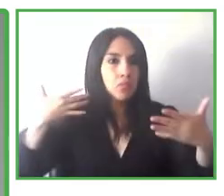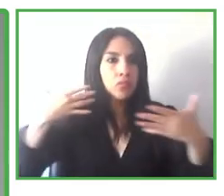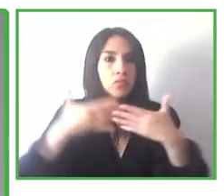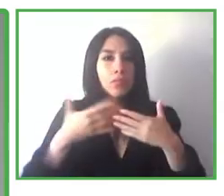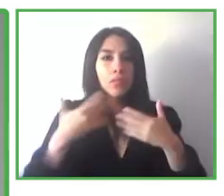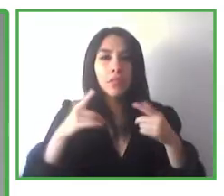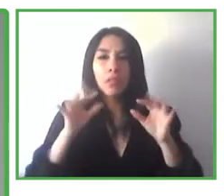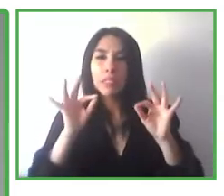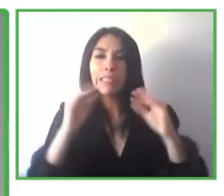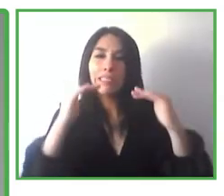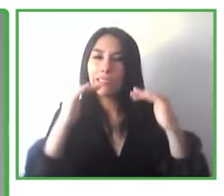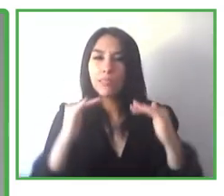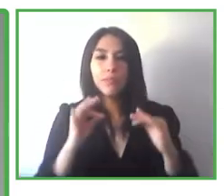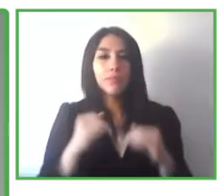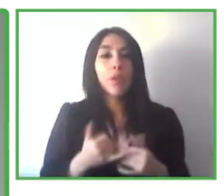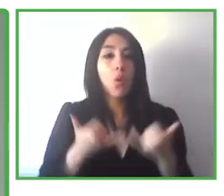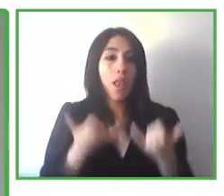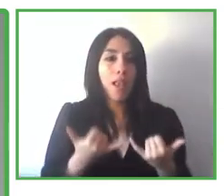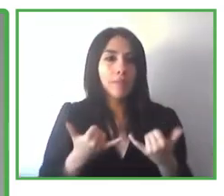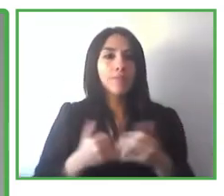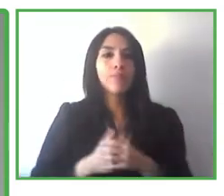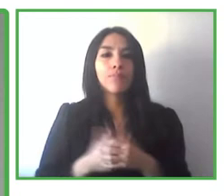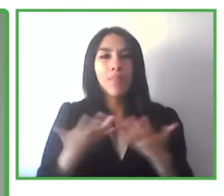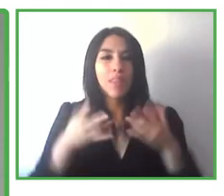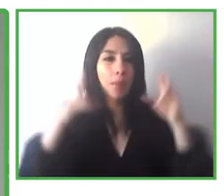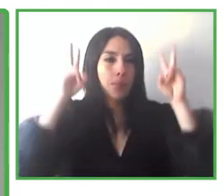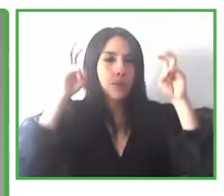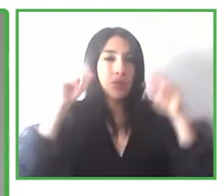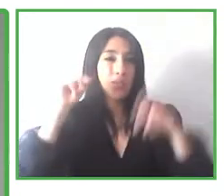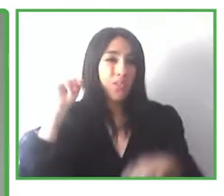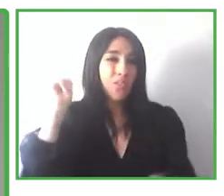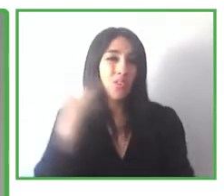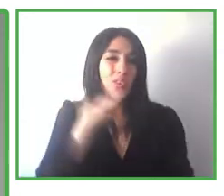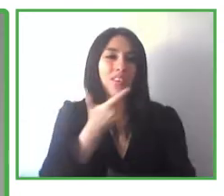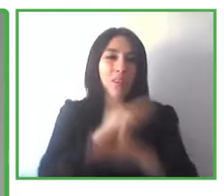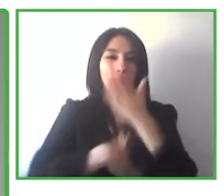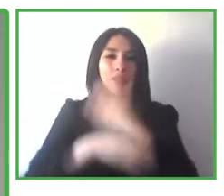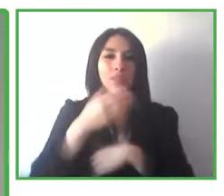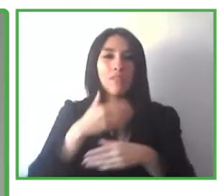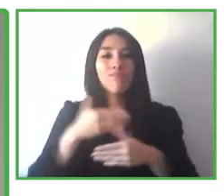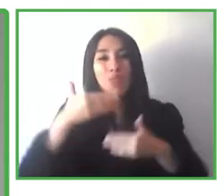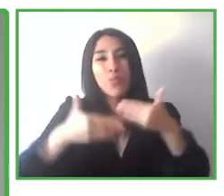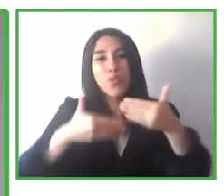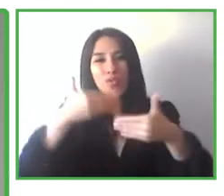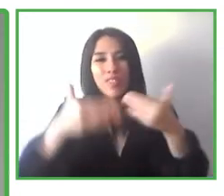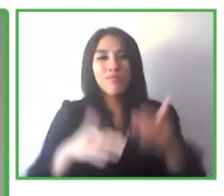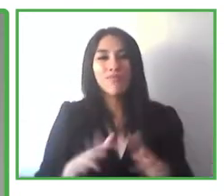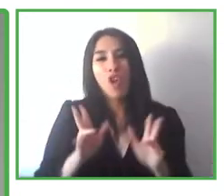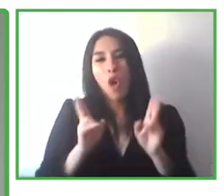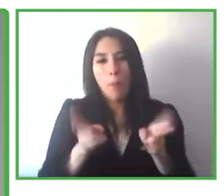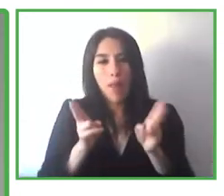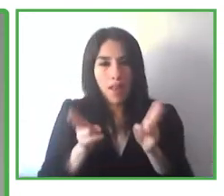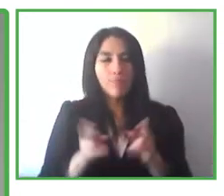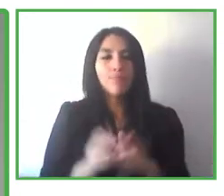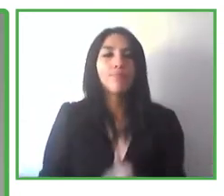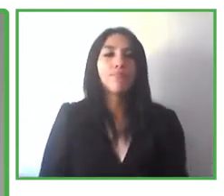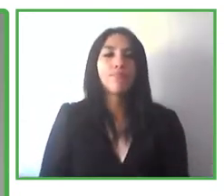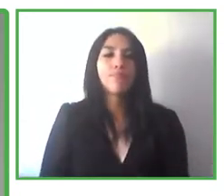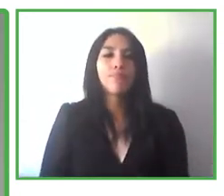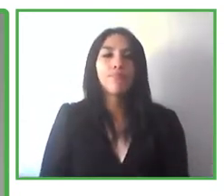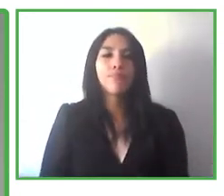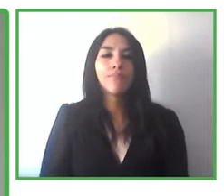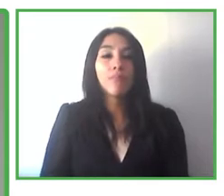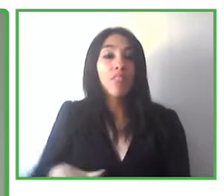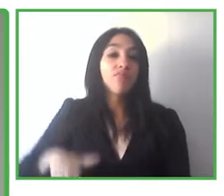with that, we have to pay attention to the disabilities that may appear, which is a natural process that will affect all